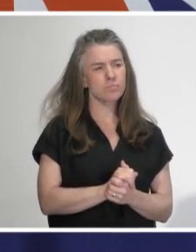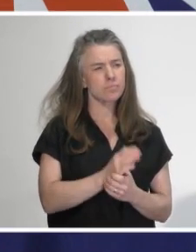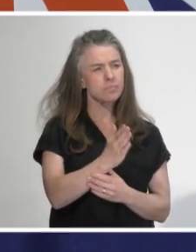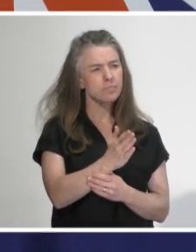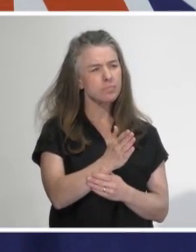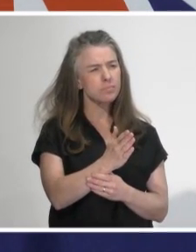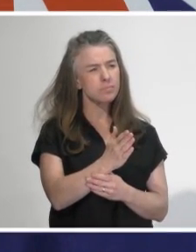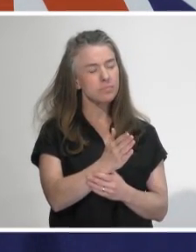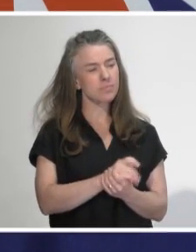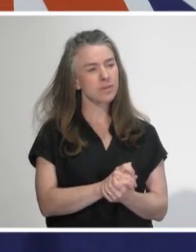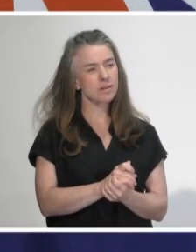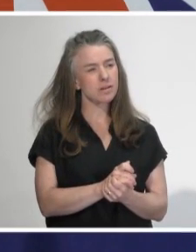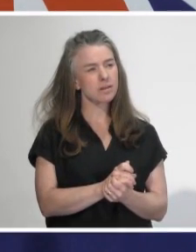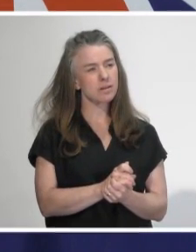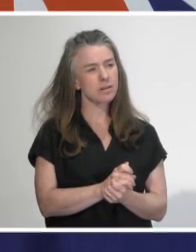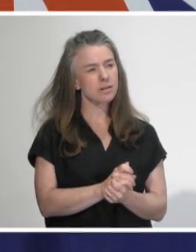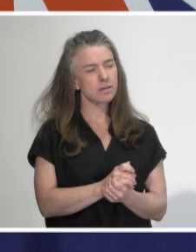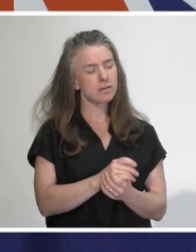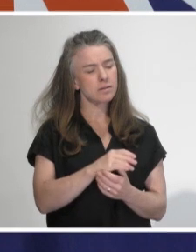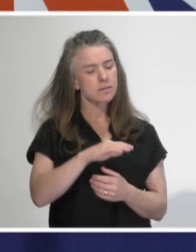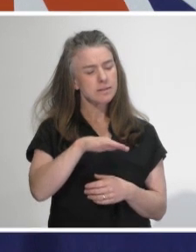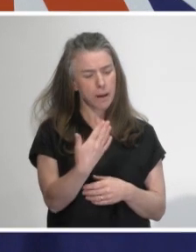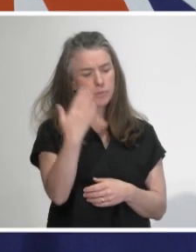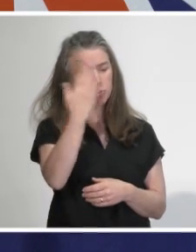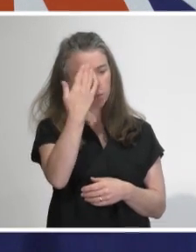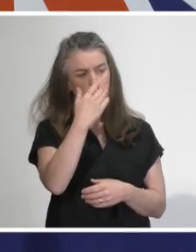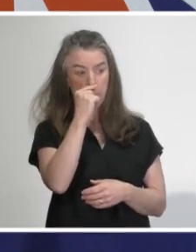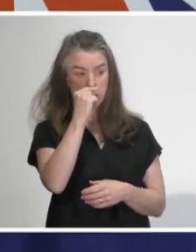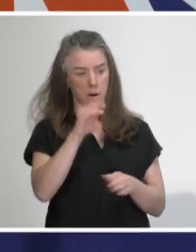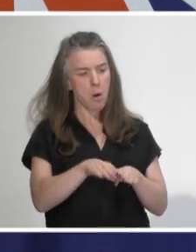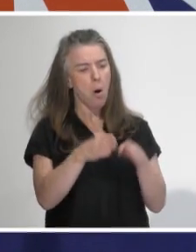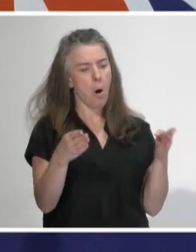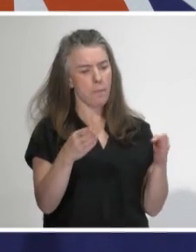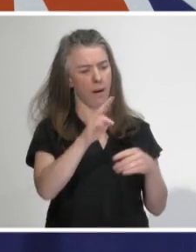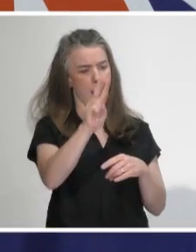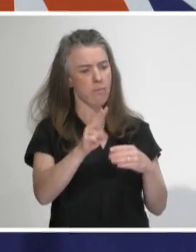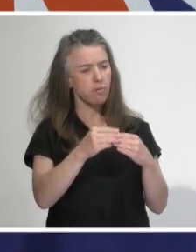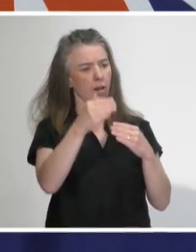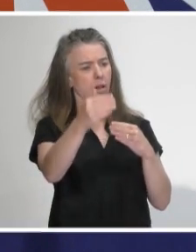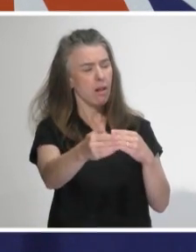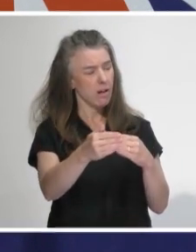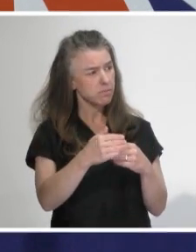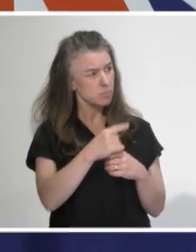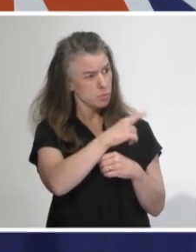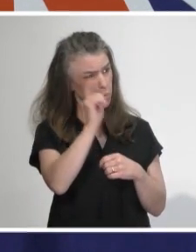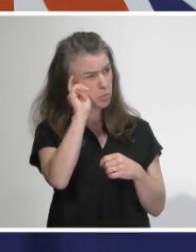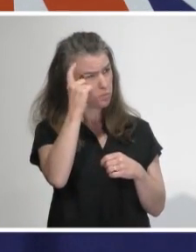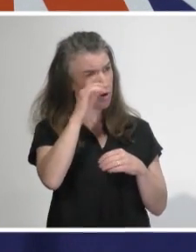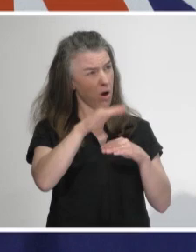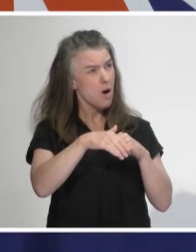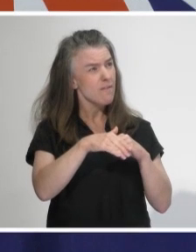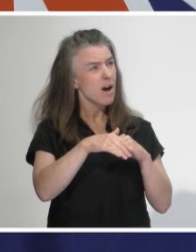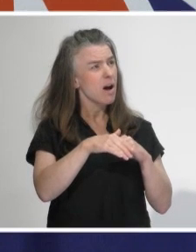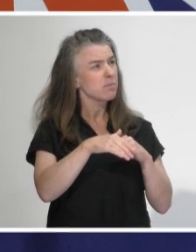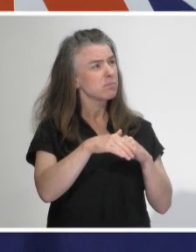schools could be looking to go back on April 29th. Do you have concerns of high-risk workers in